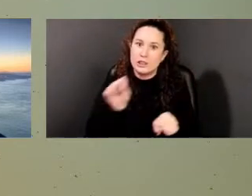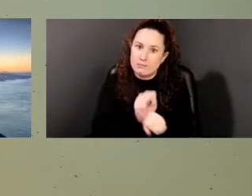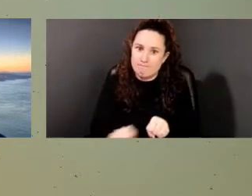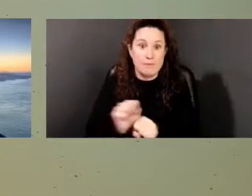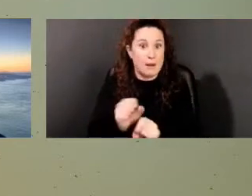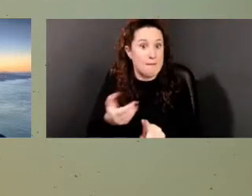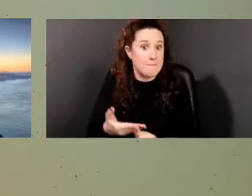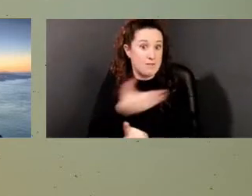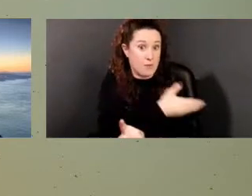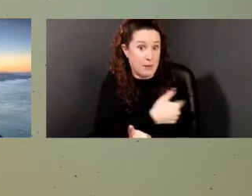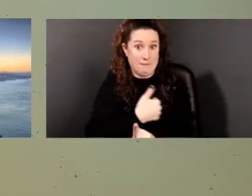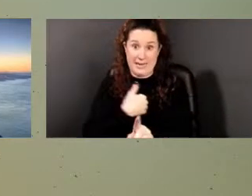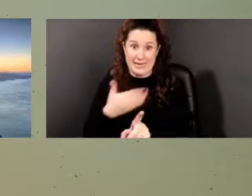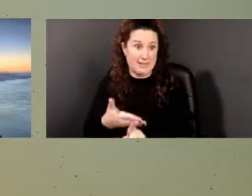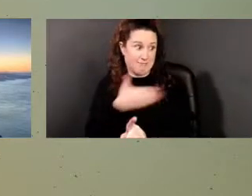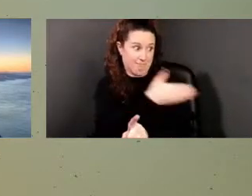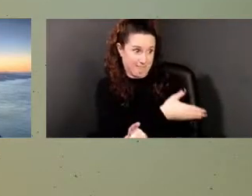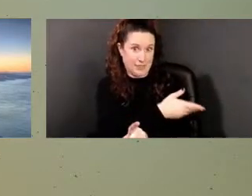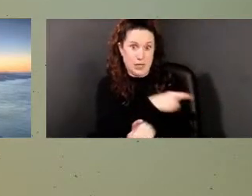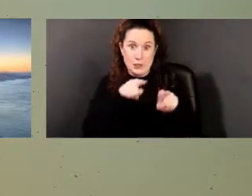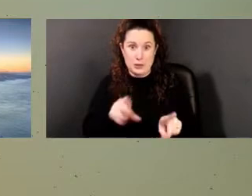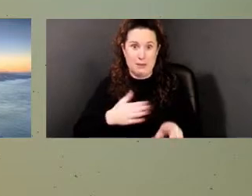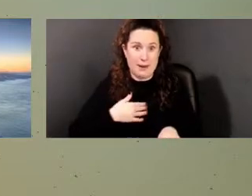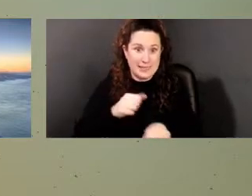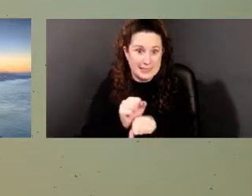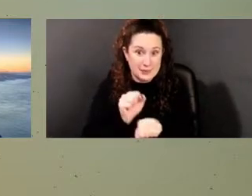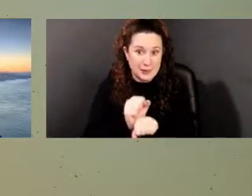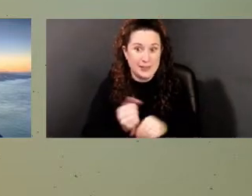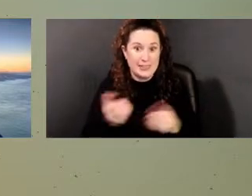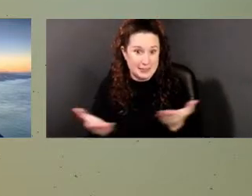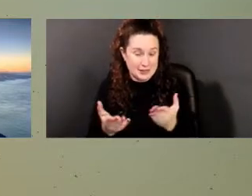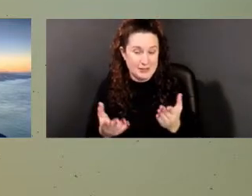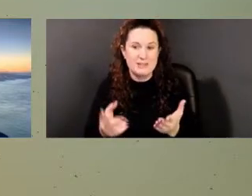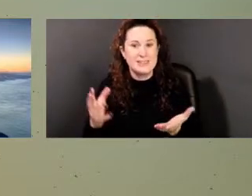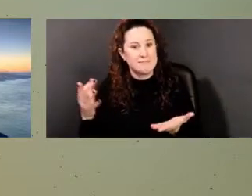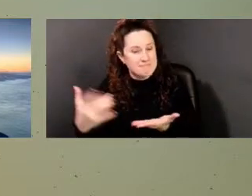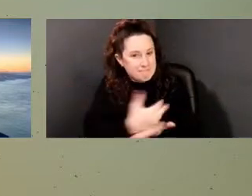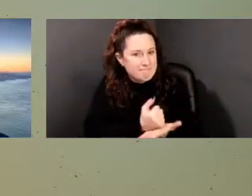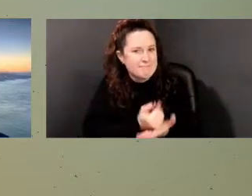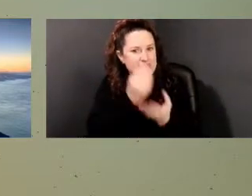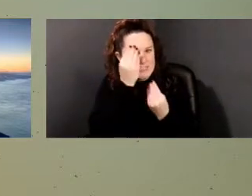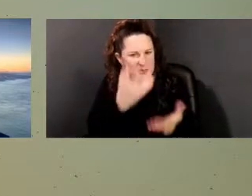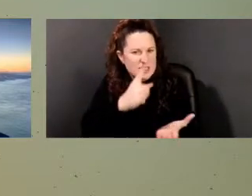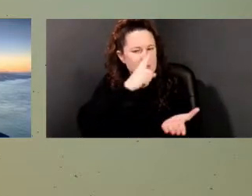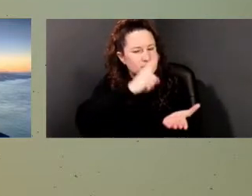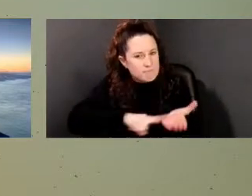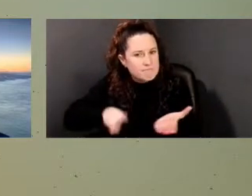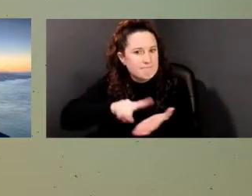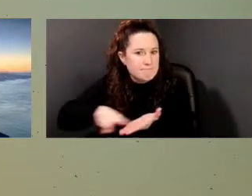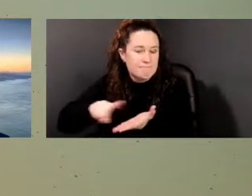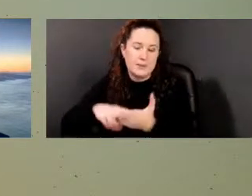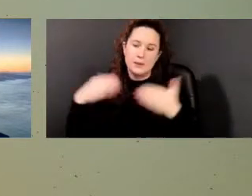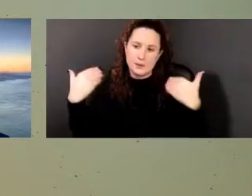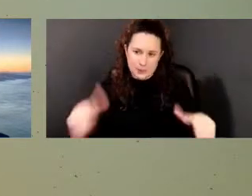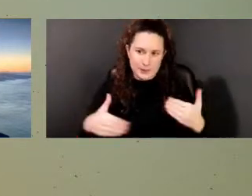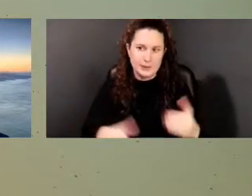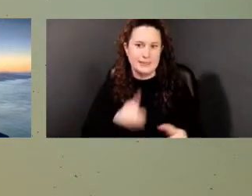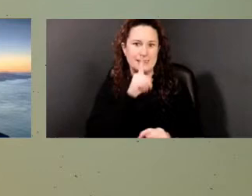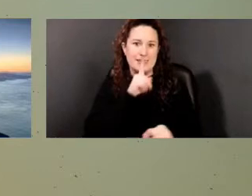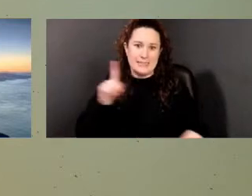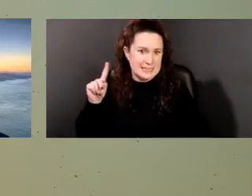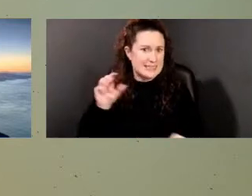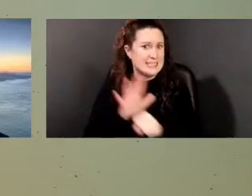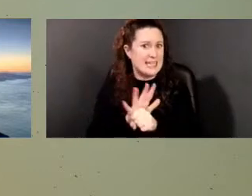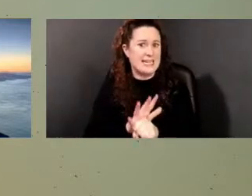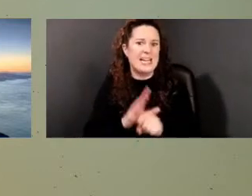and during our time, my time here. And it's been a dedicated effort within the last two